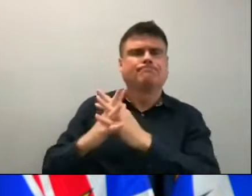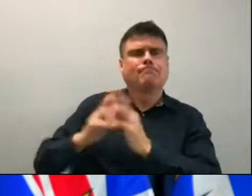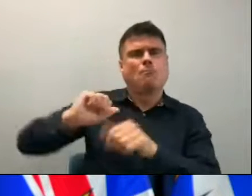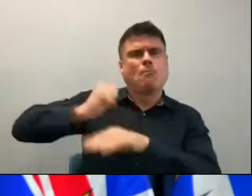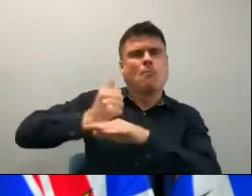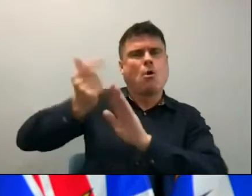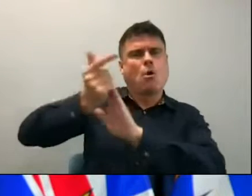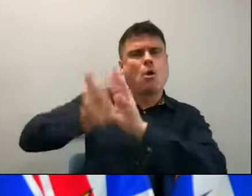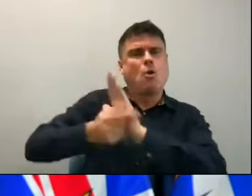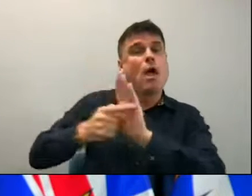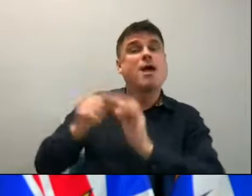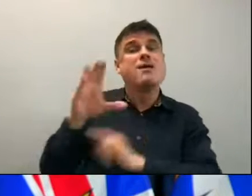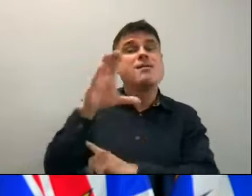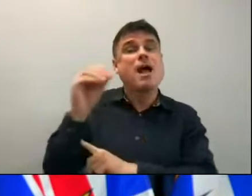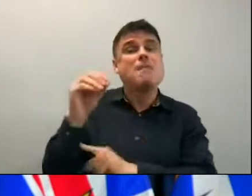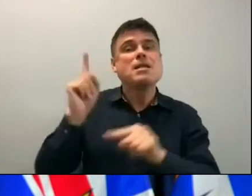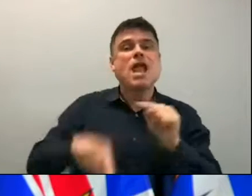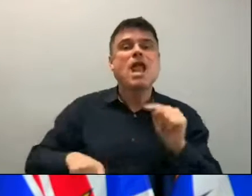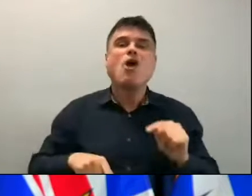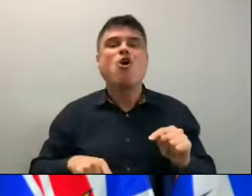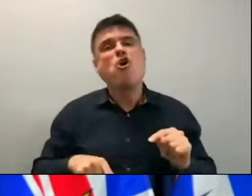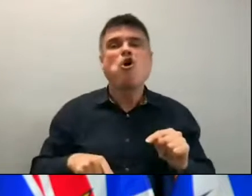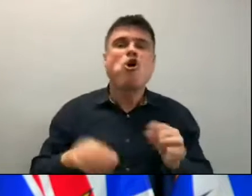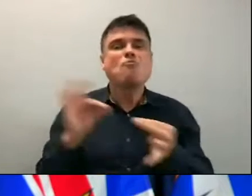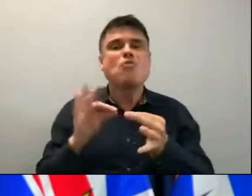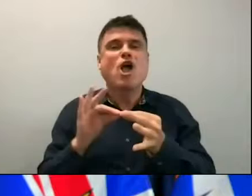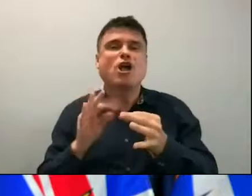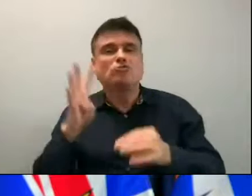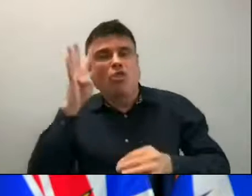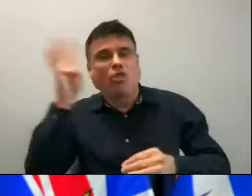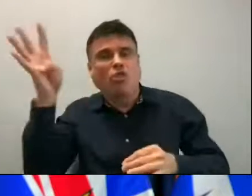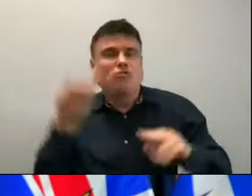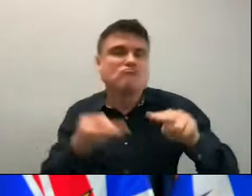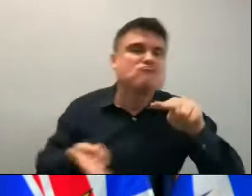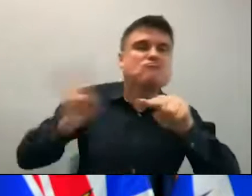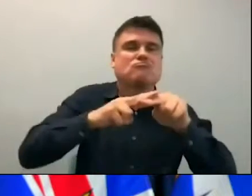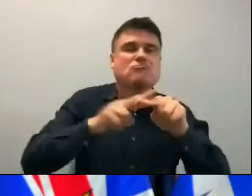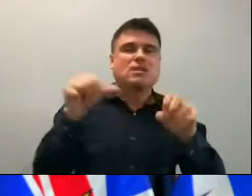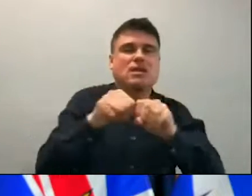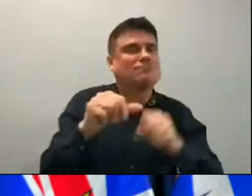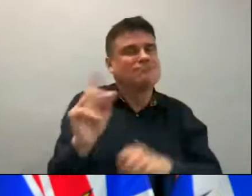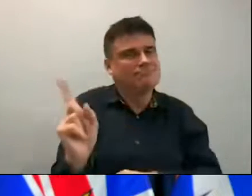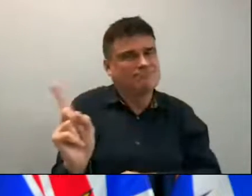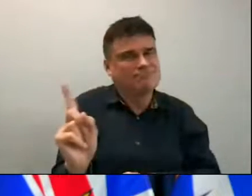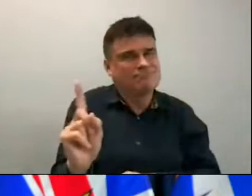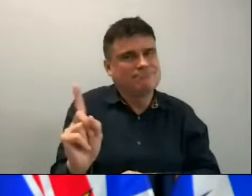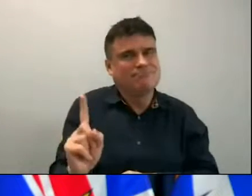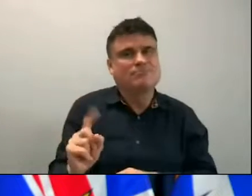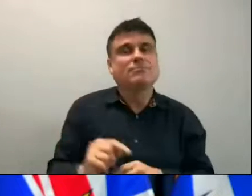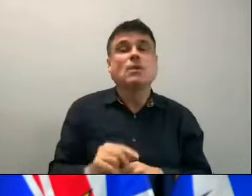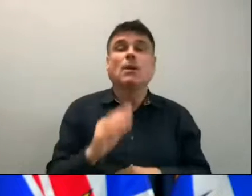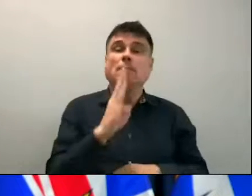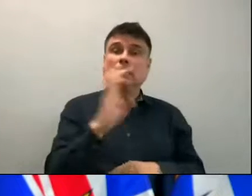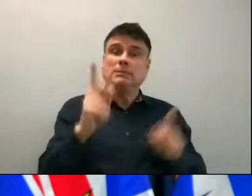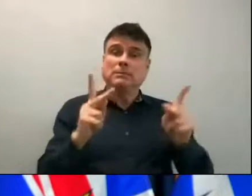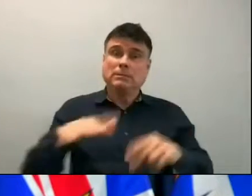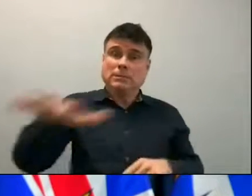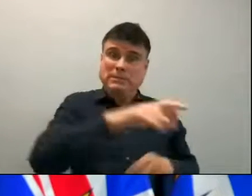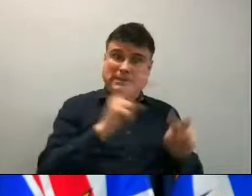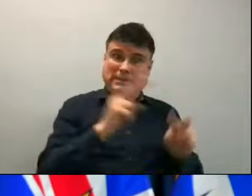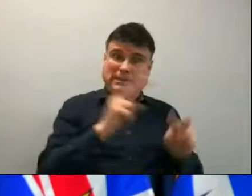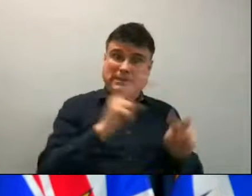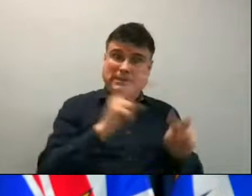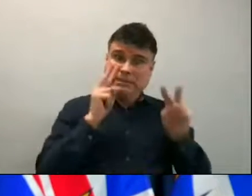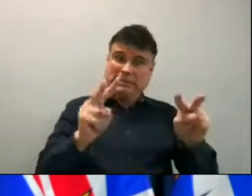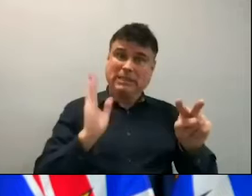happening. I think British Columbians would be very unhappy if they saw through the BC Utilities Commission and the legislation that we put in place that